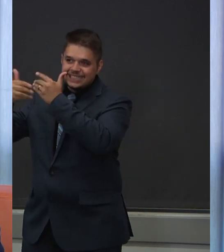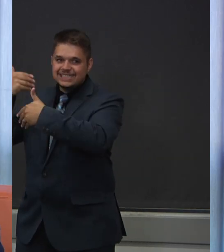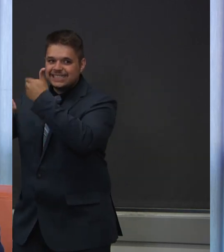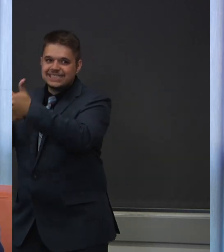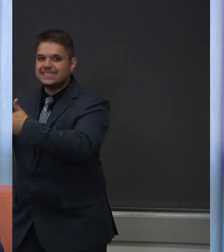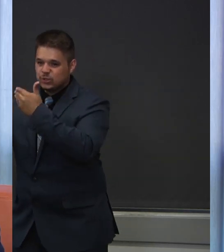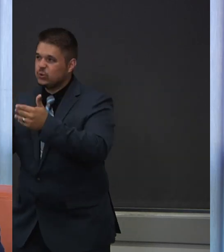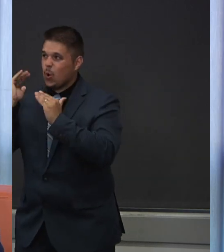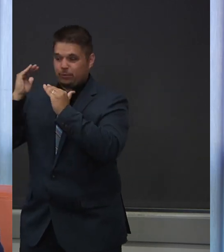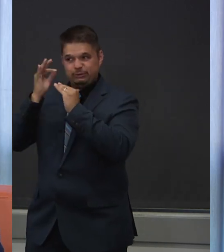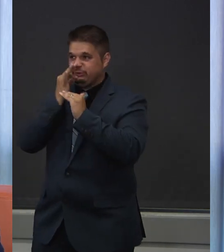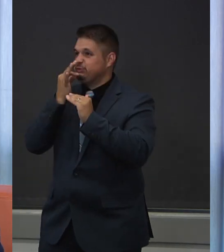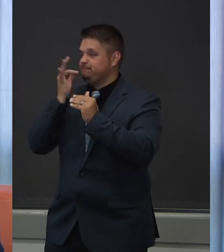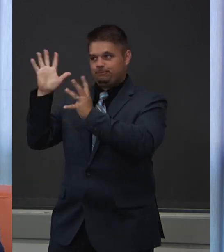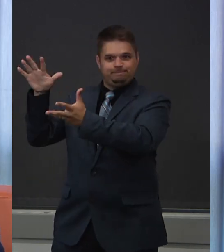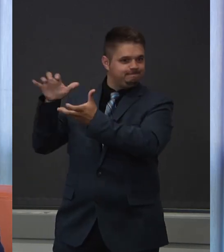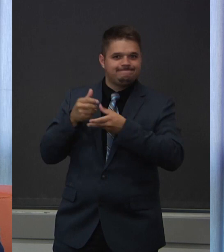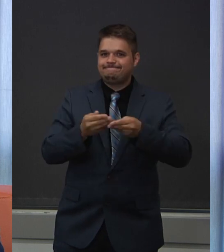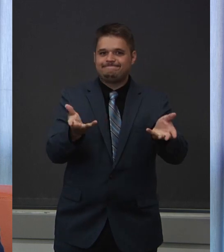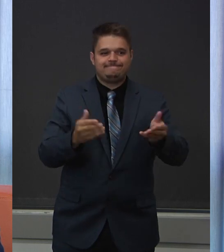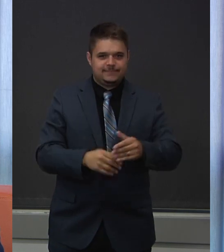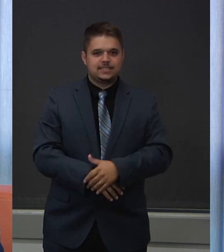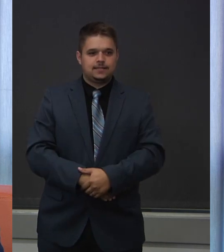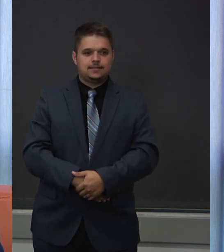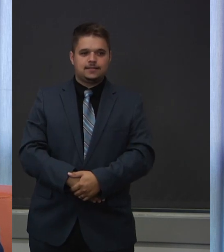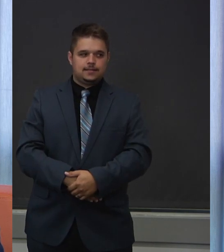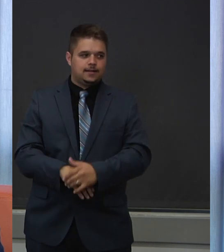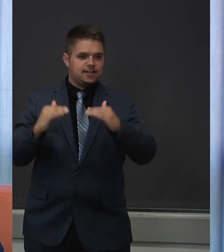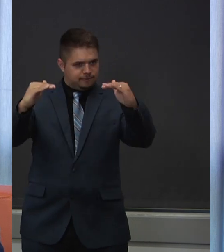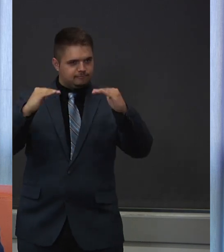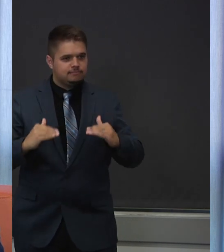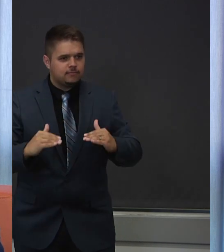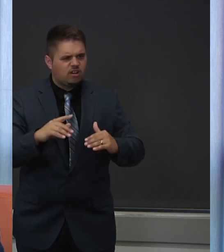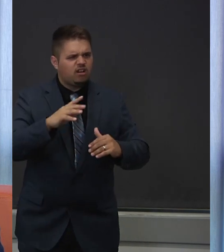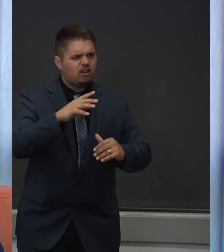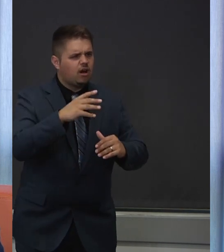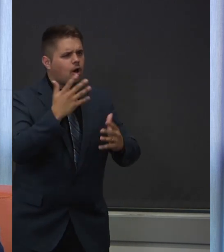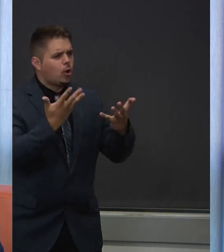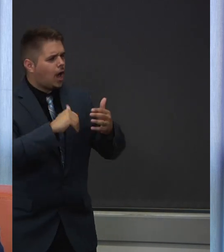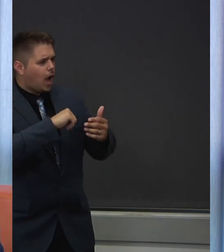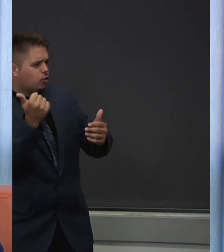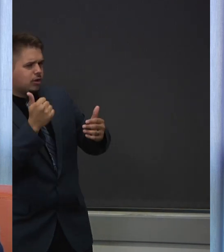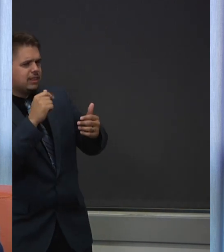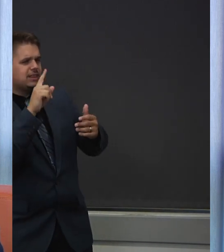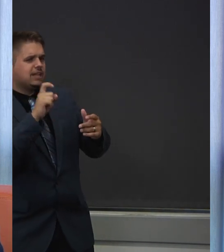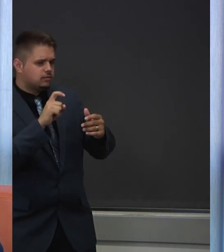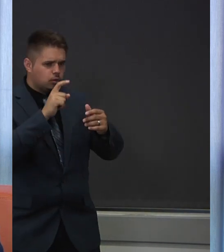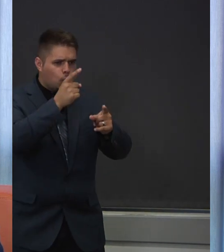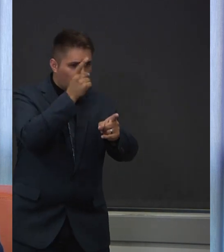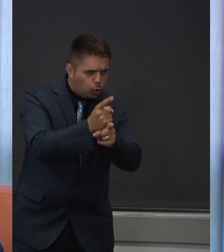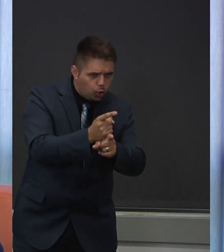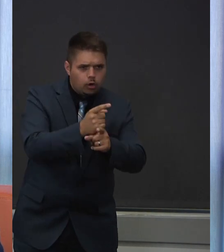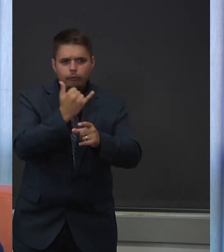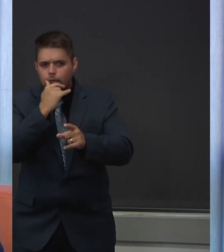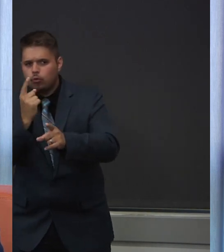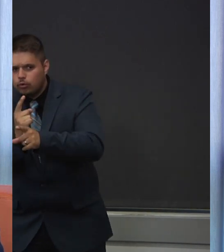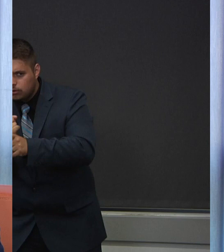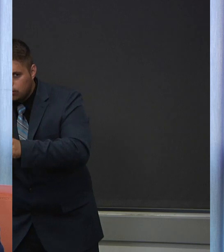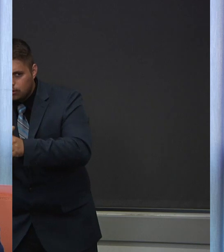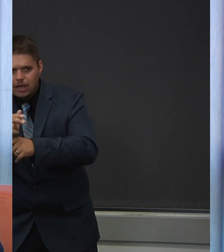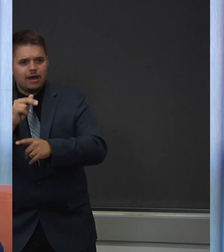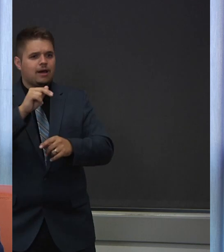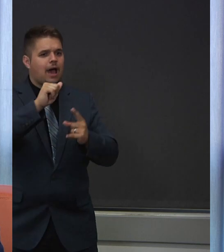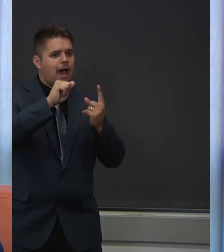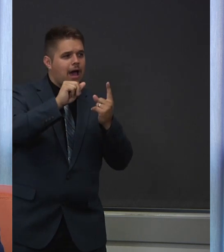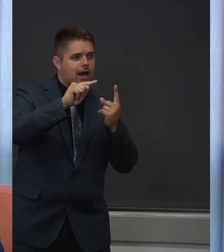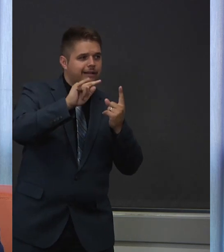From Heather, how accurate are the different kinds of tests? For example, antigen, antibody, and others. Are